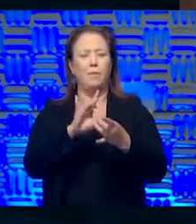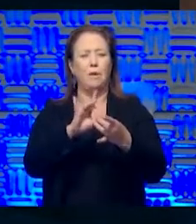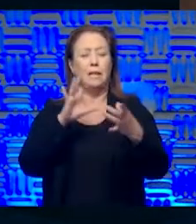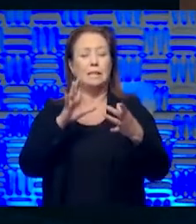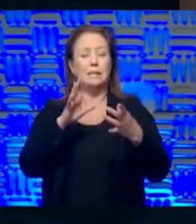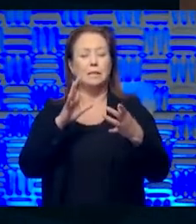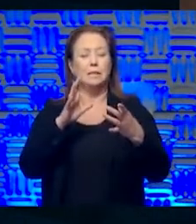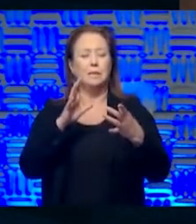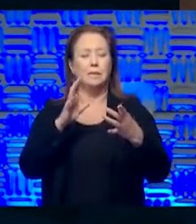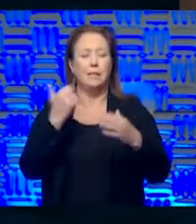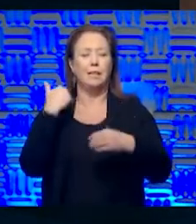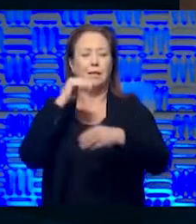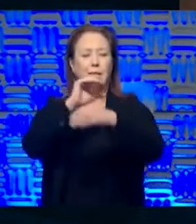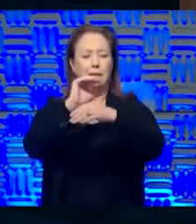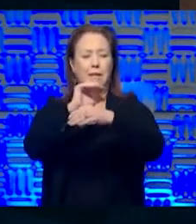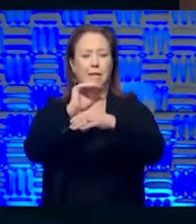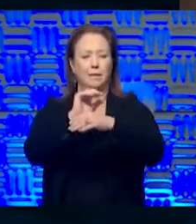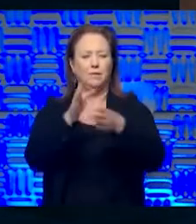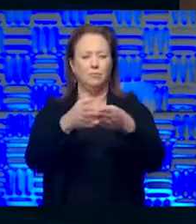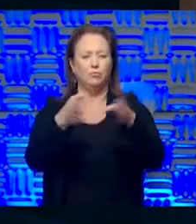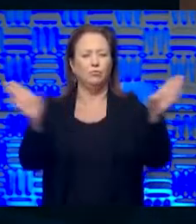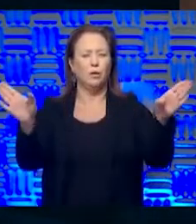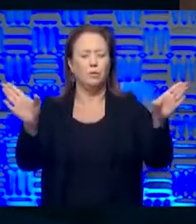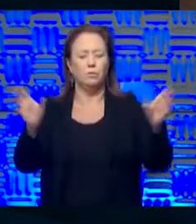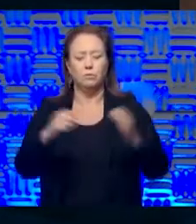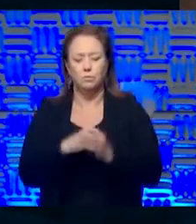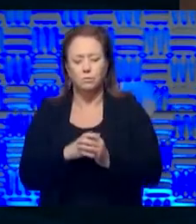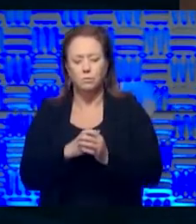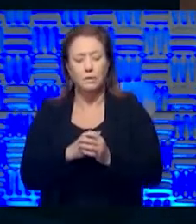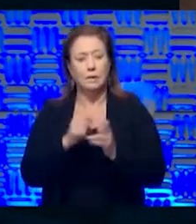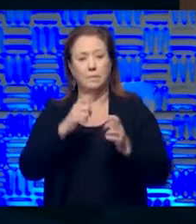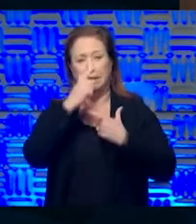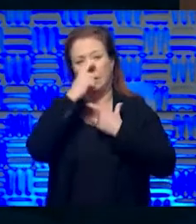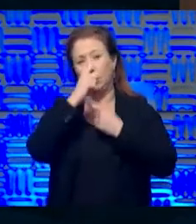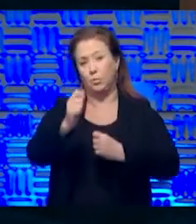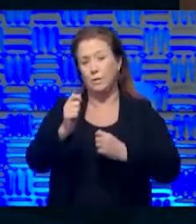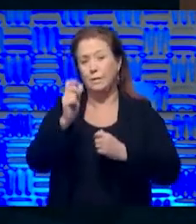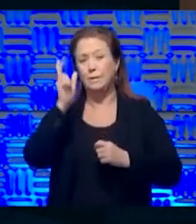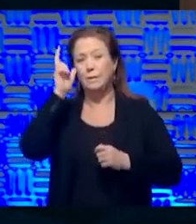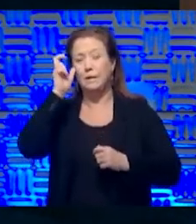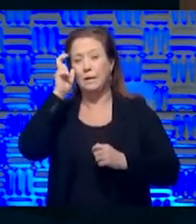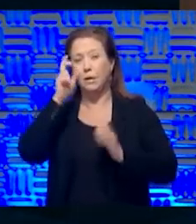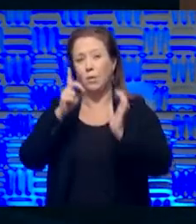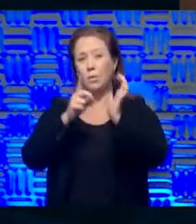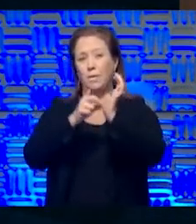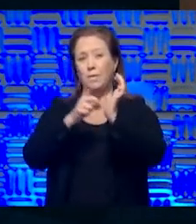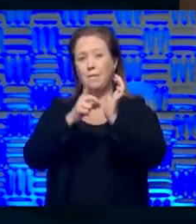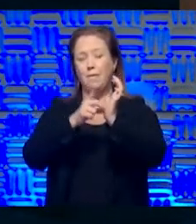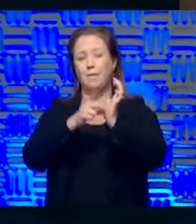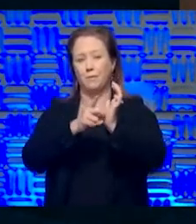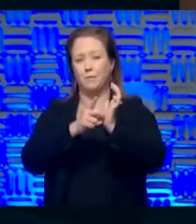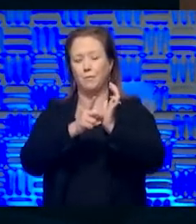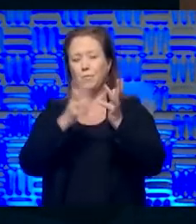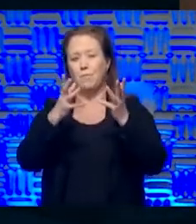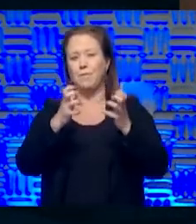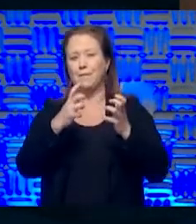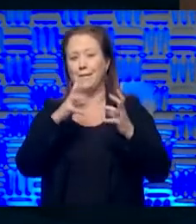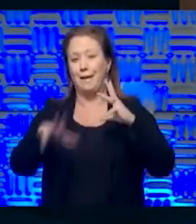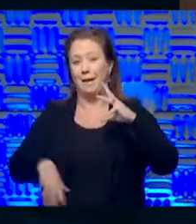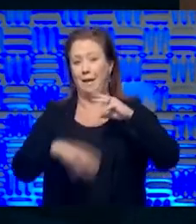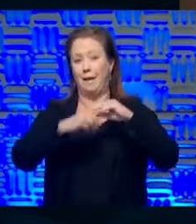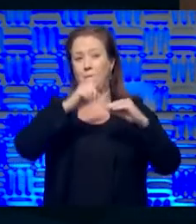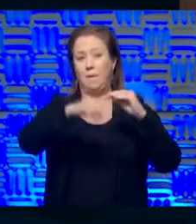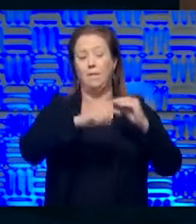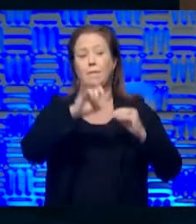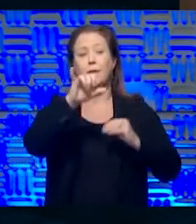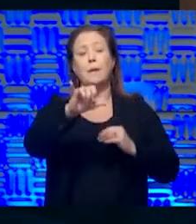brought in broad terms. I'd be interested to hear what the doctors on this program have to say about it, but